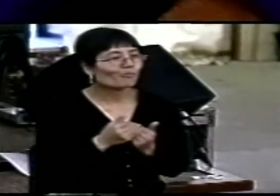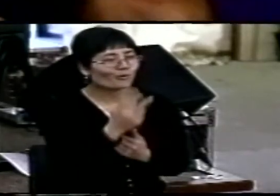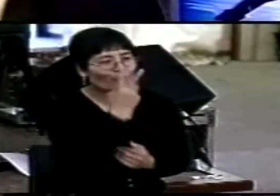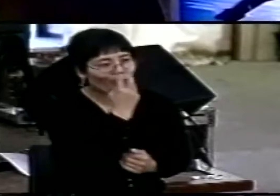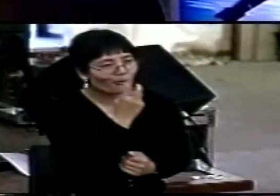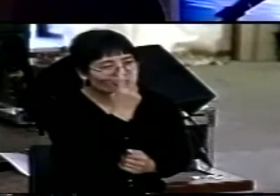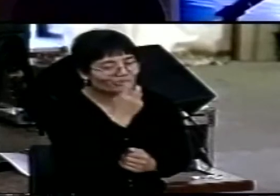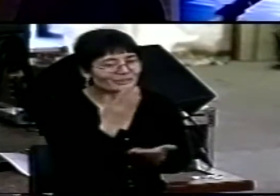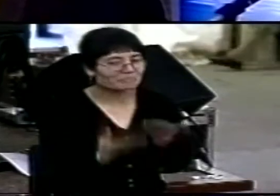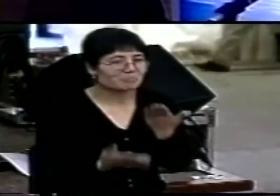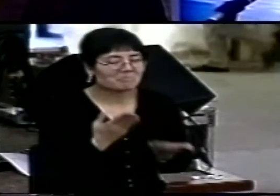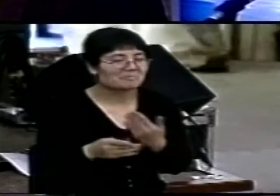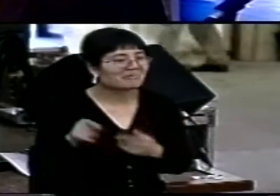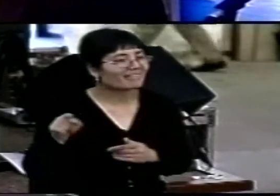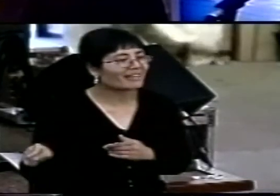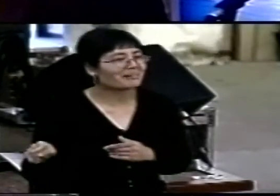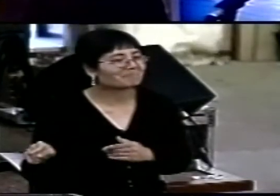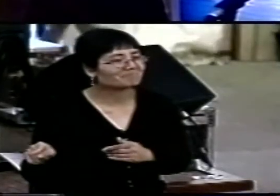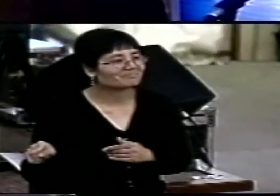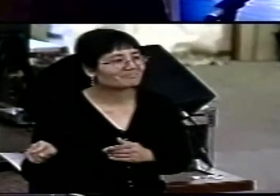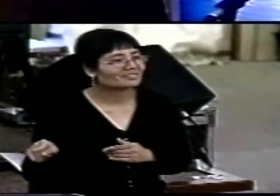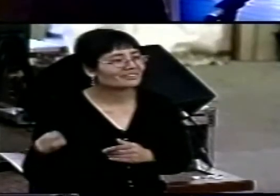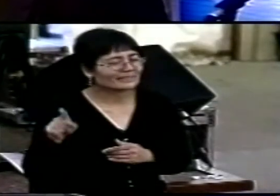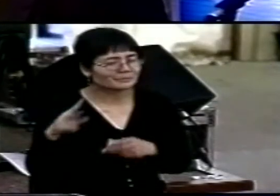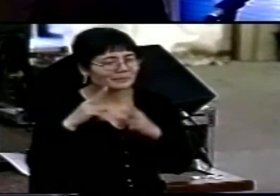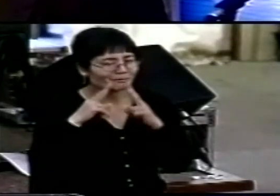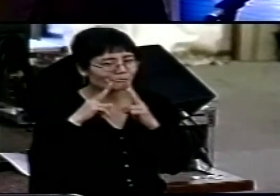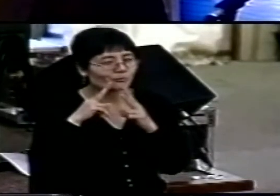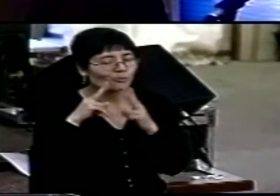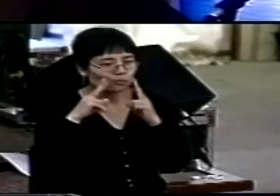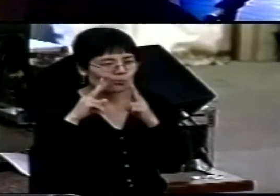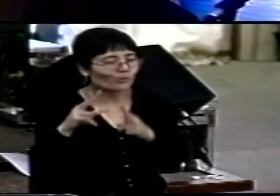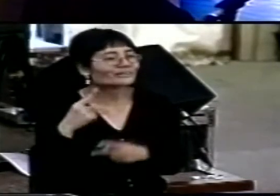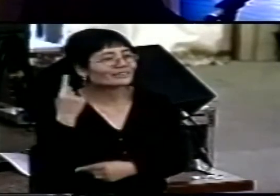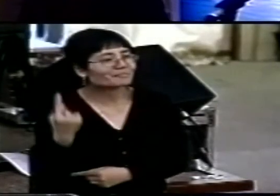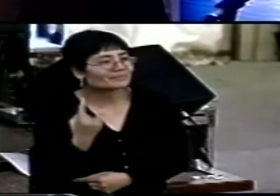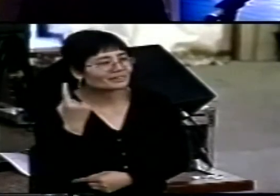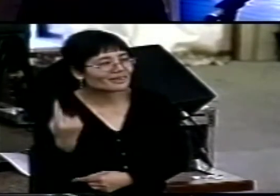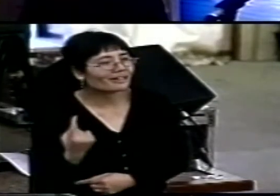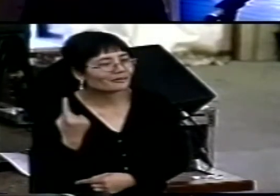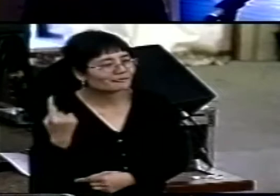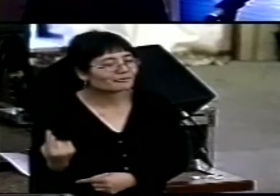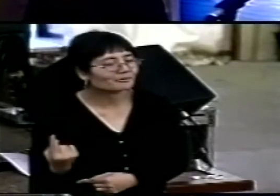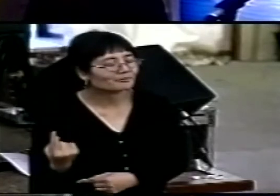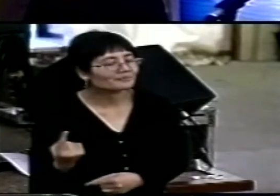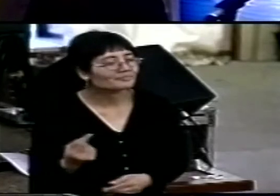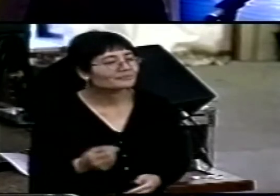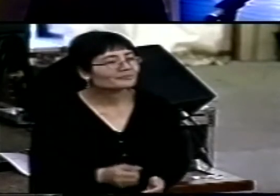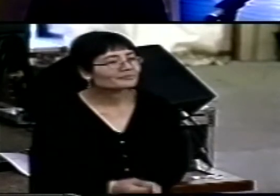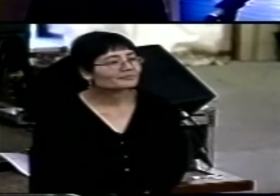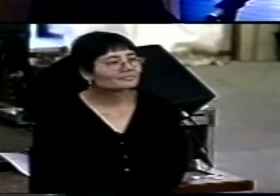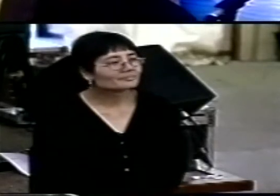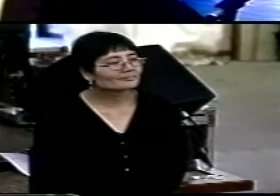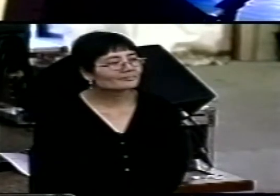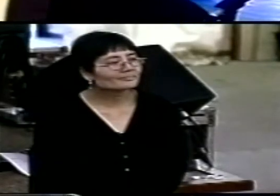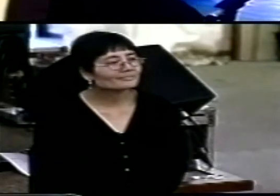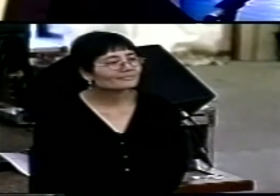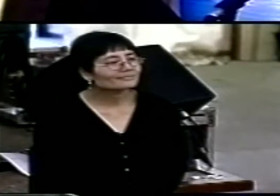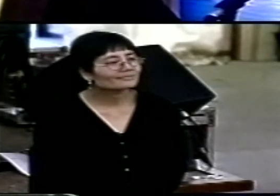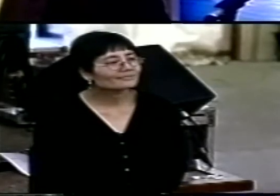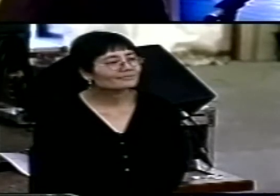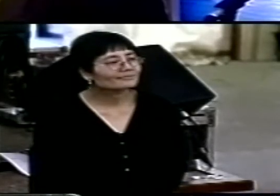just be careful how you address me. If emotionally I even want you to address me.